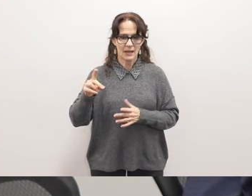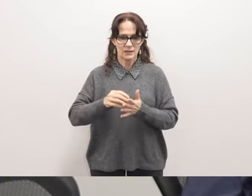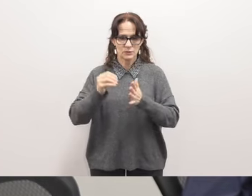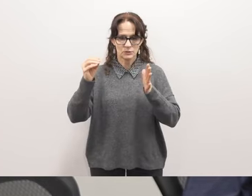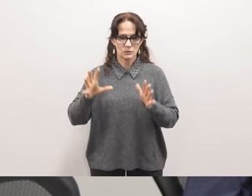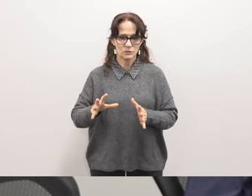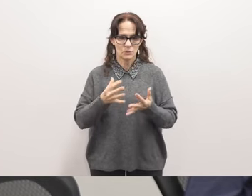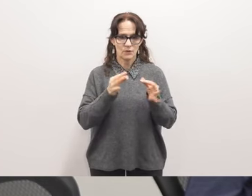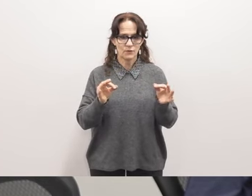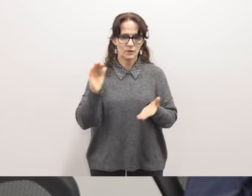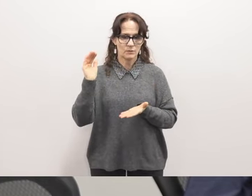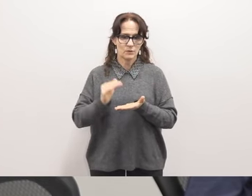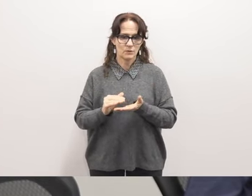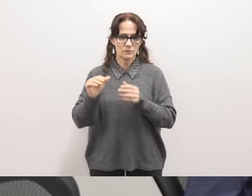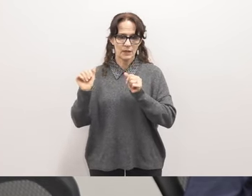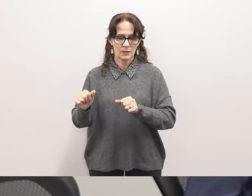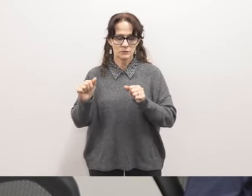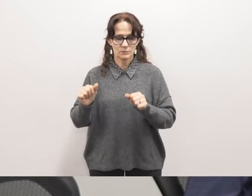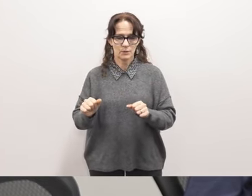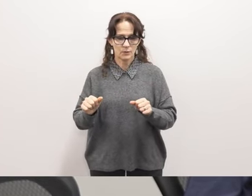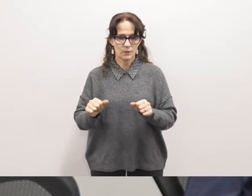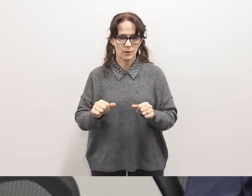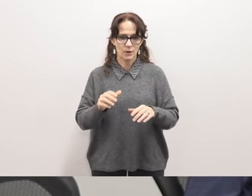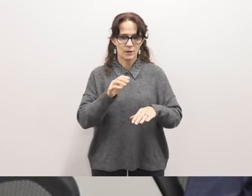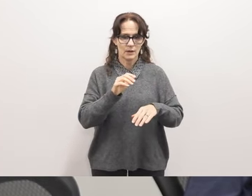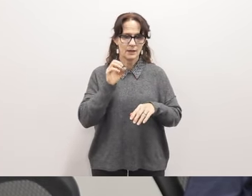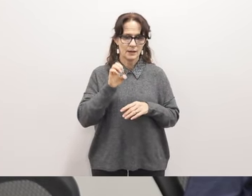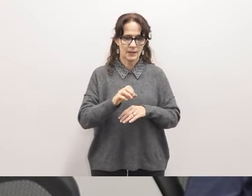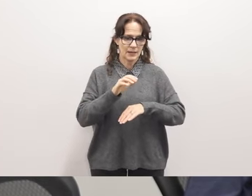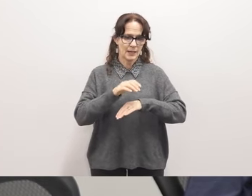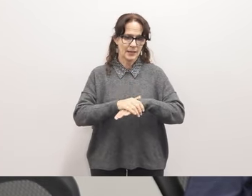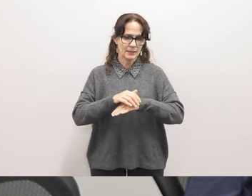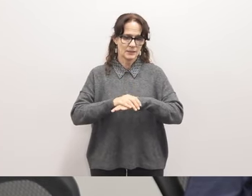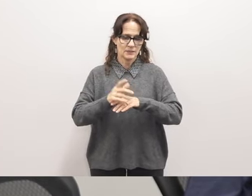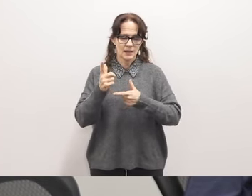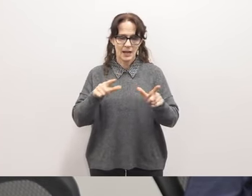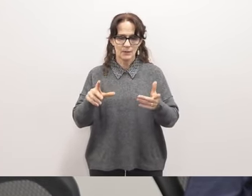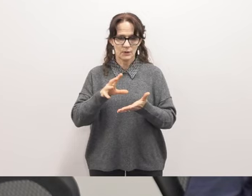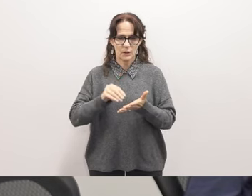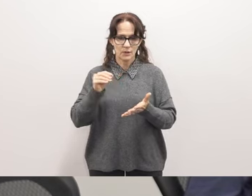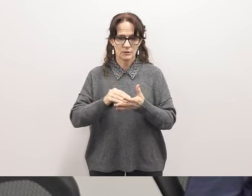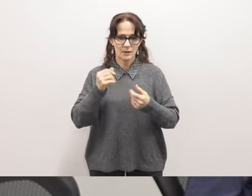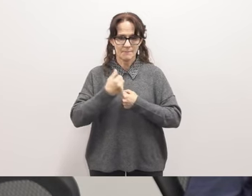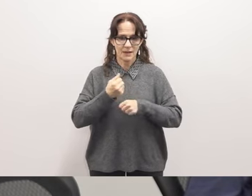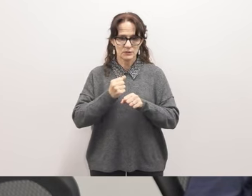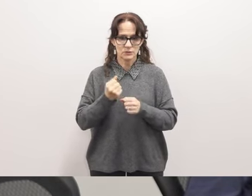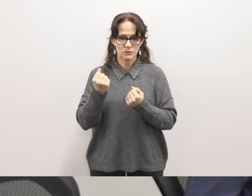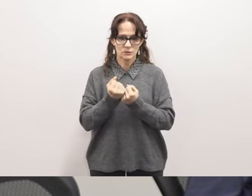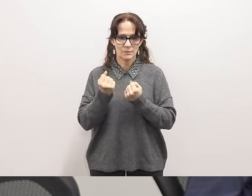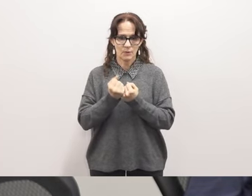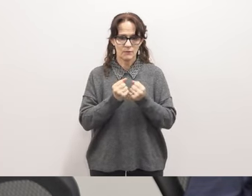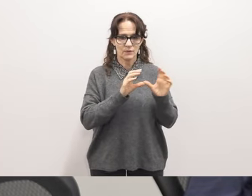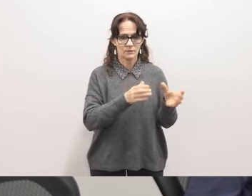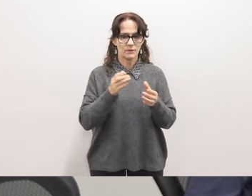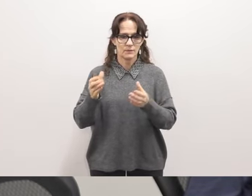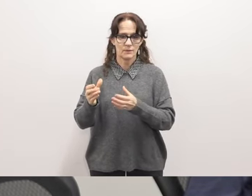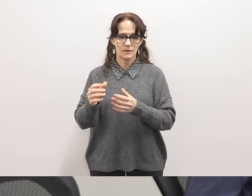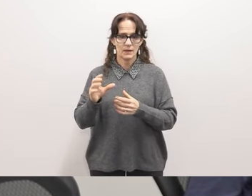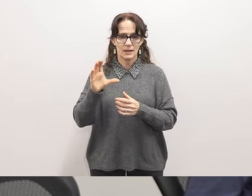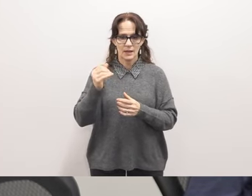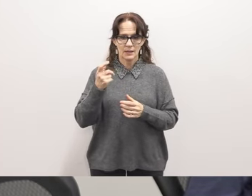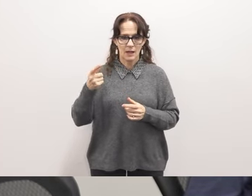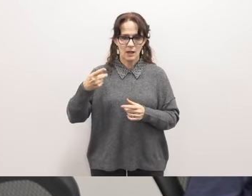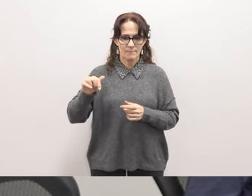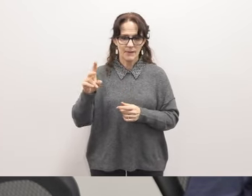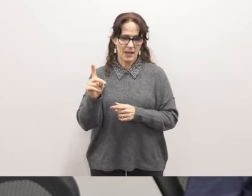that are free and reduced eligible or english language learners and so we're looking to make sure there's support for their classification and cal pads and so we